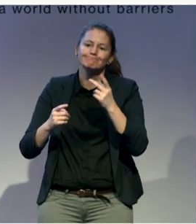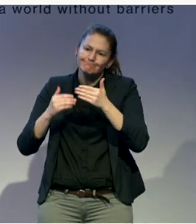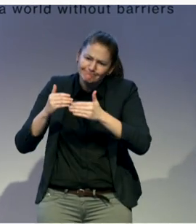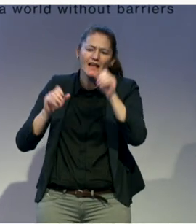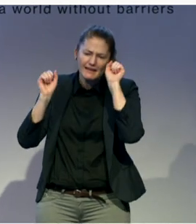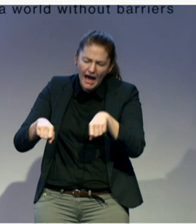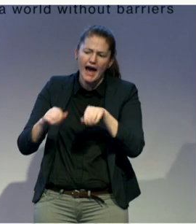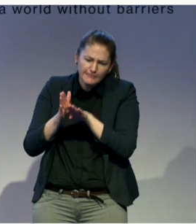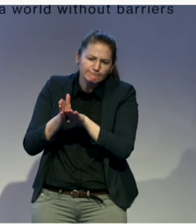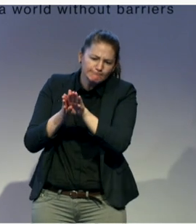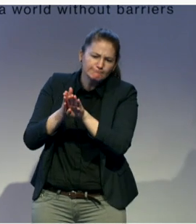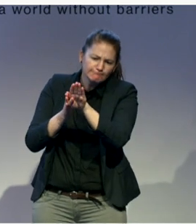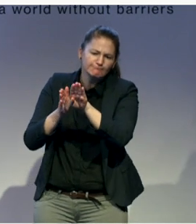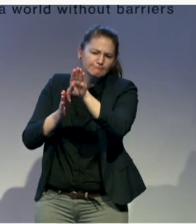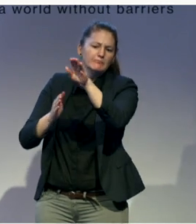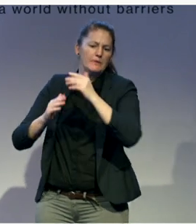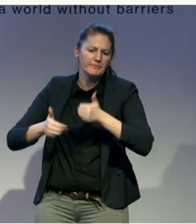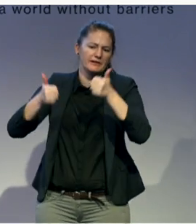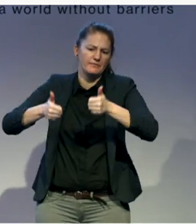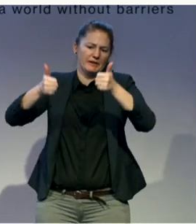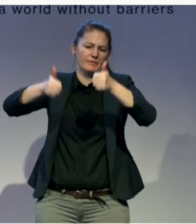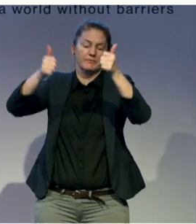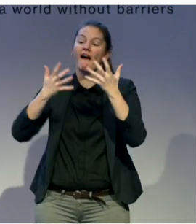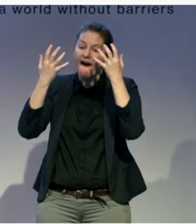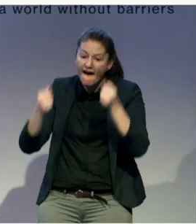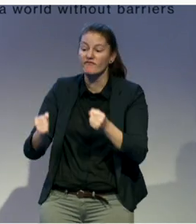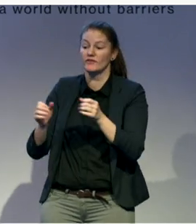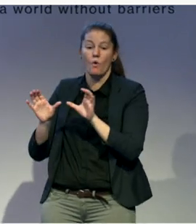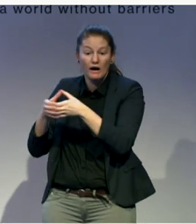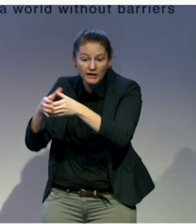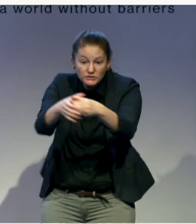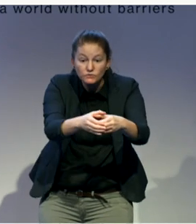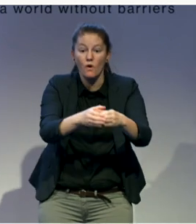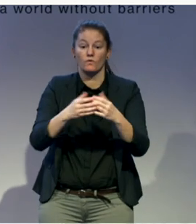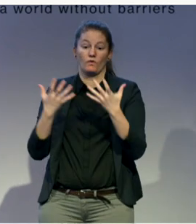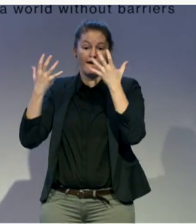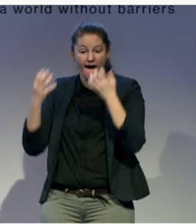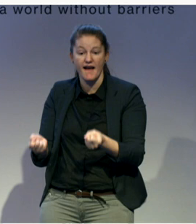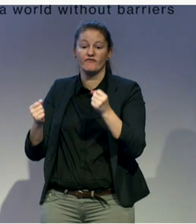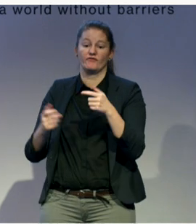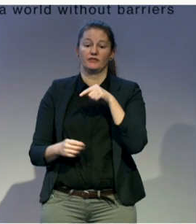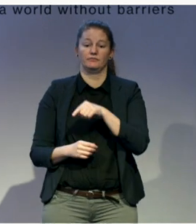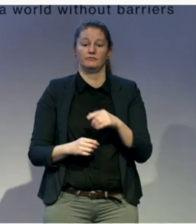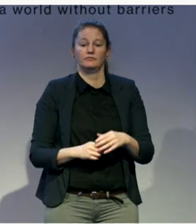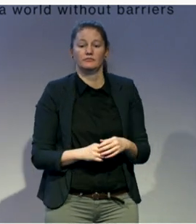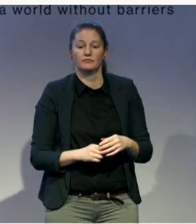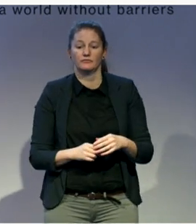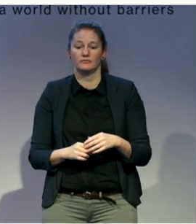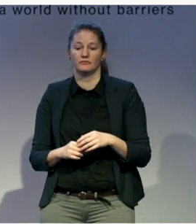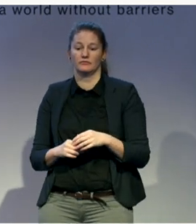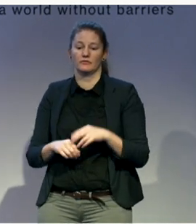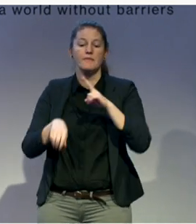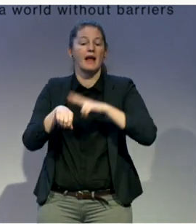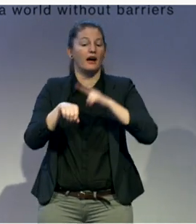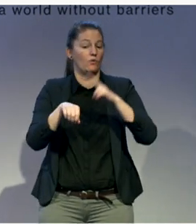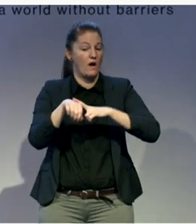today. We've seen increased voter accessibility in Paraguay, strategic lobbying and engagement in India, help for